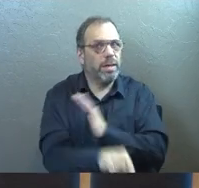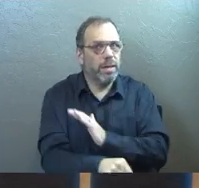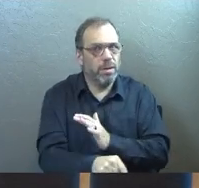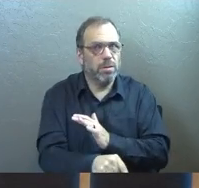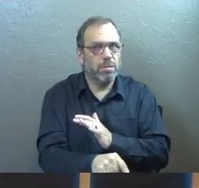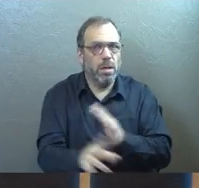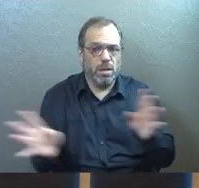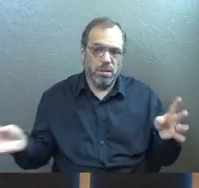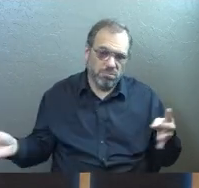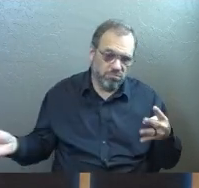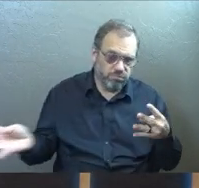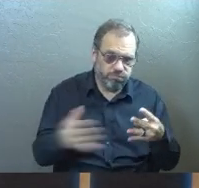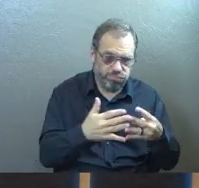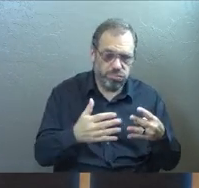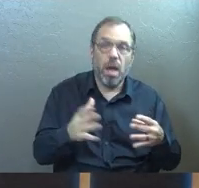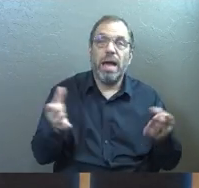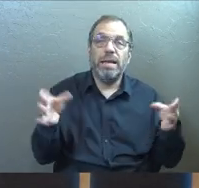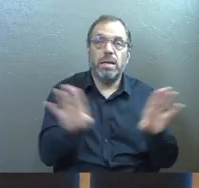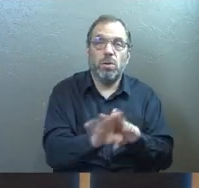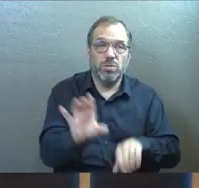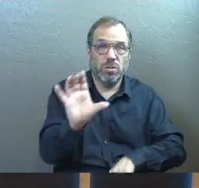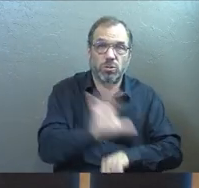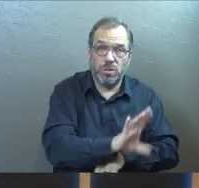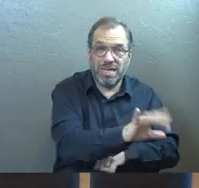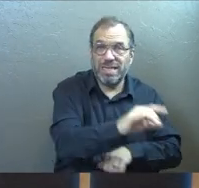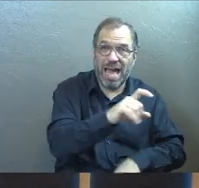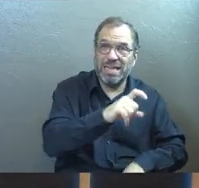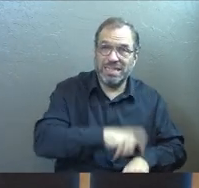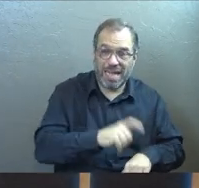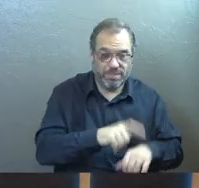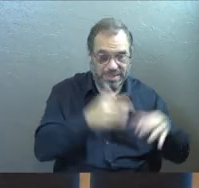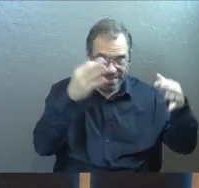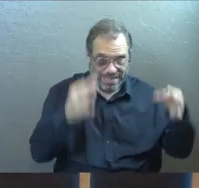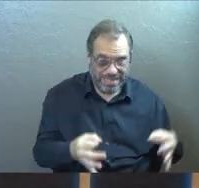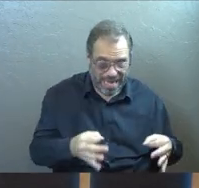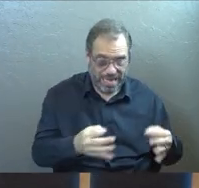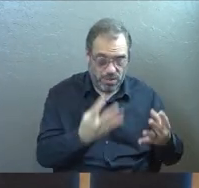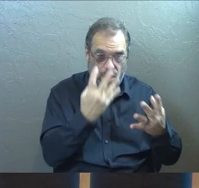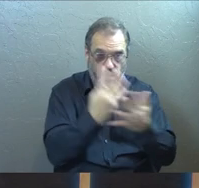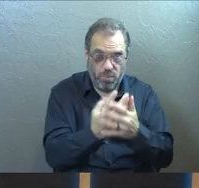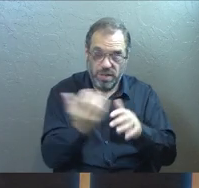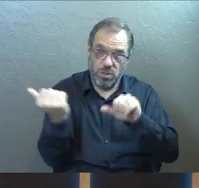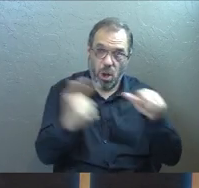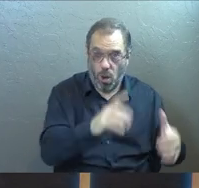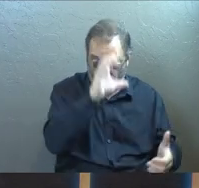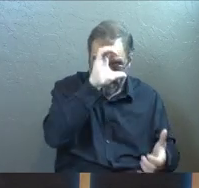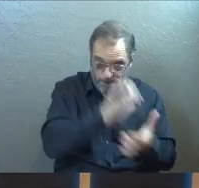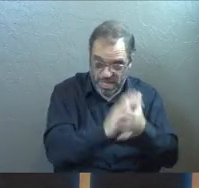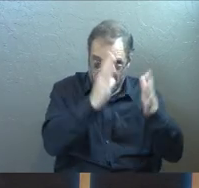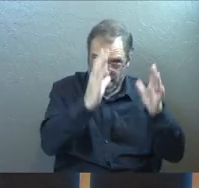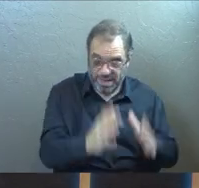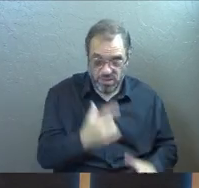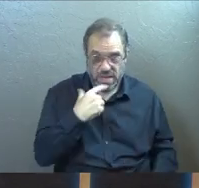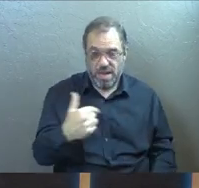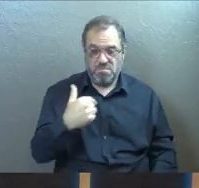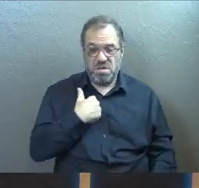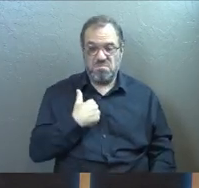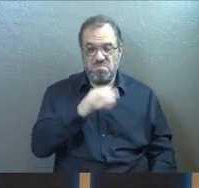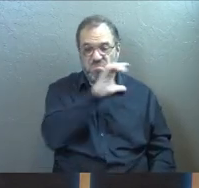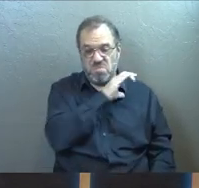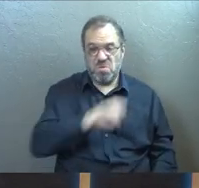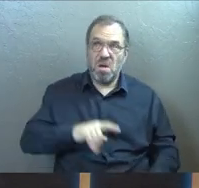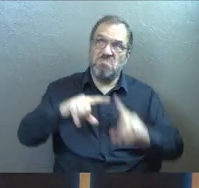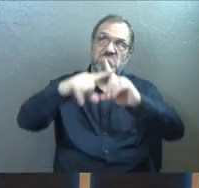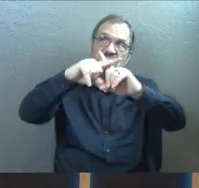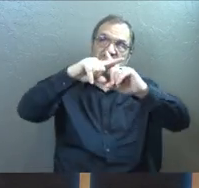He closes all the churches down at that time. He decides to imprison all believers who claim Christ.